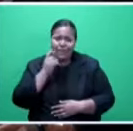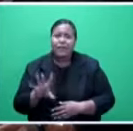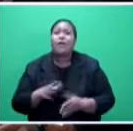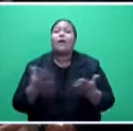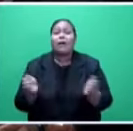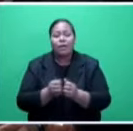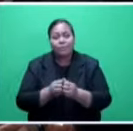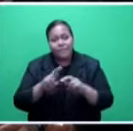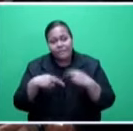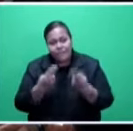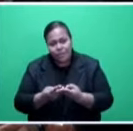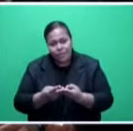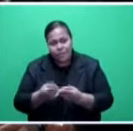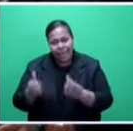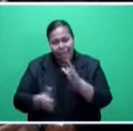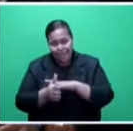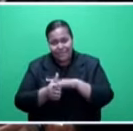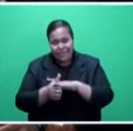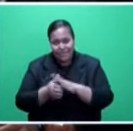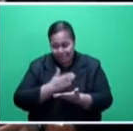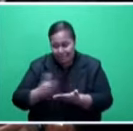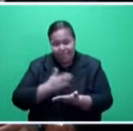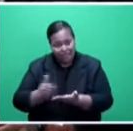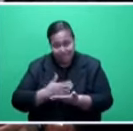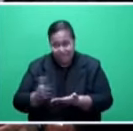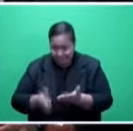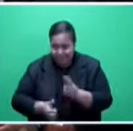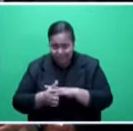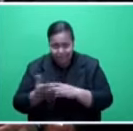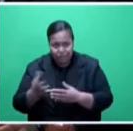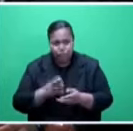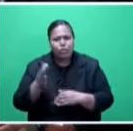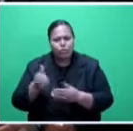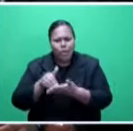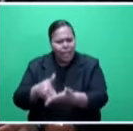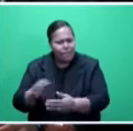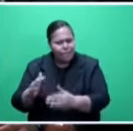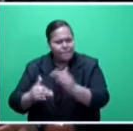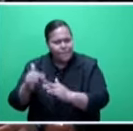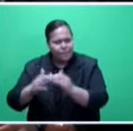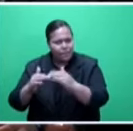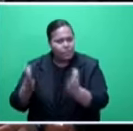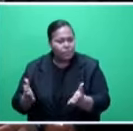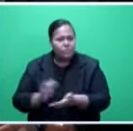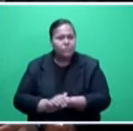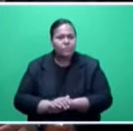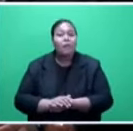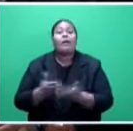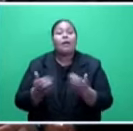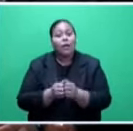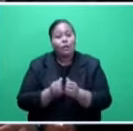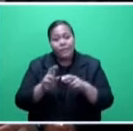FNPF to help them buy rebuilding materials. How many family members of those who are not FNPF members have been allowed to withdraw